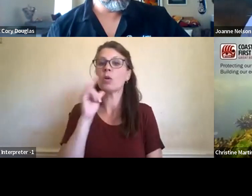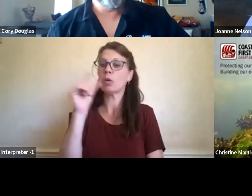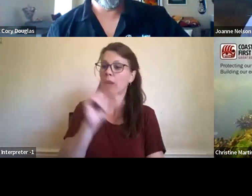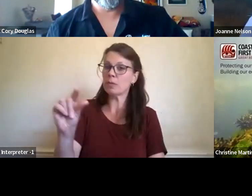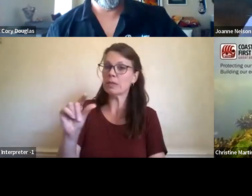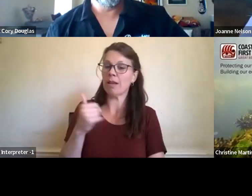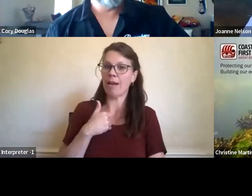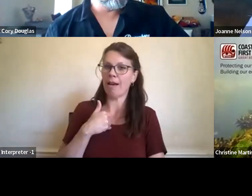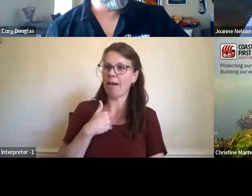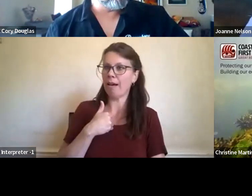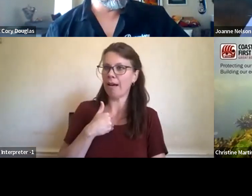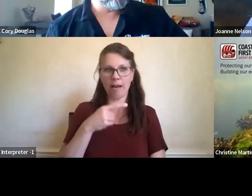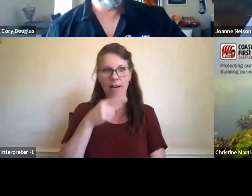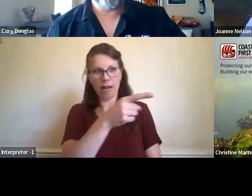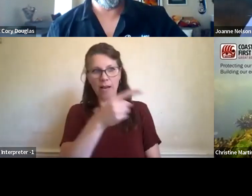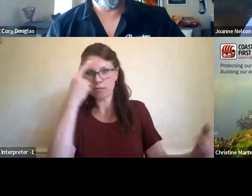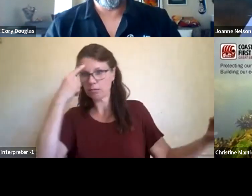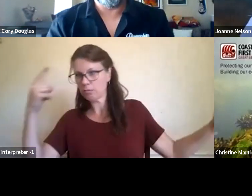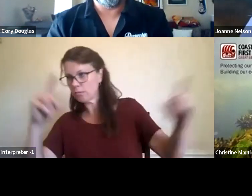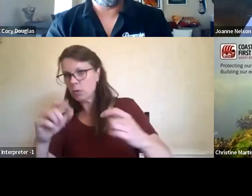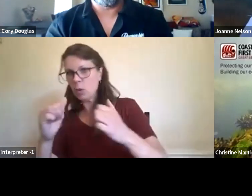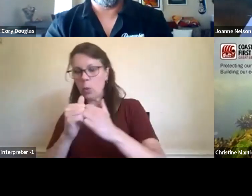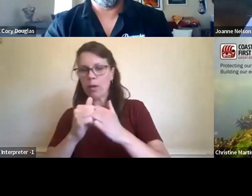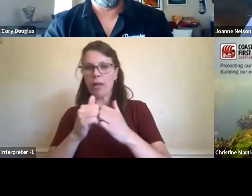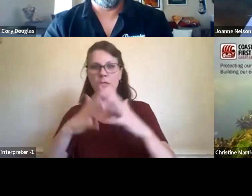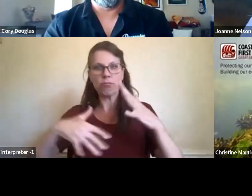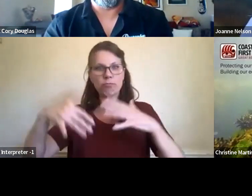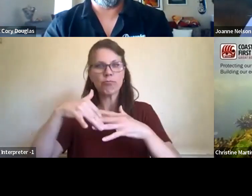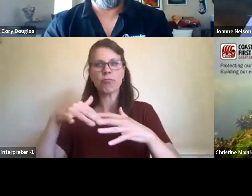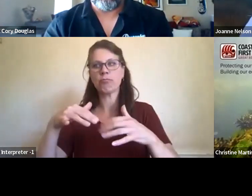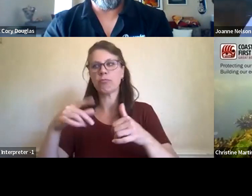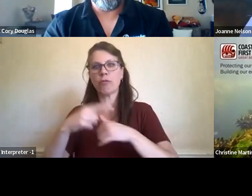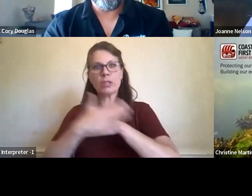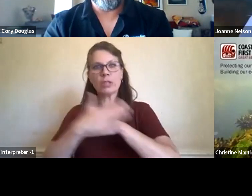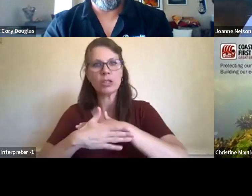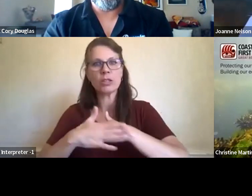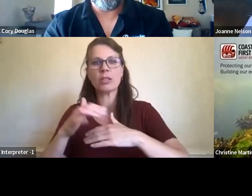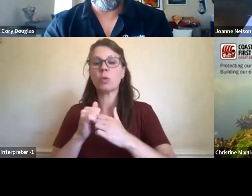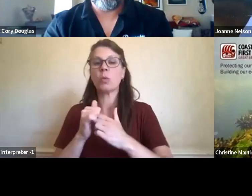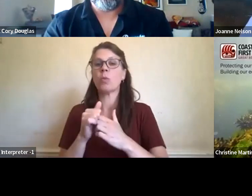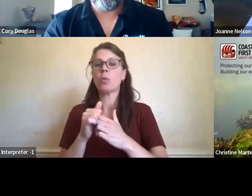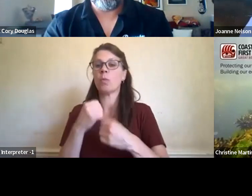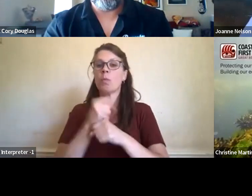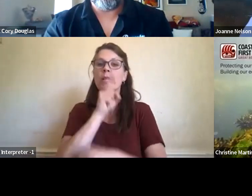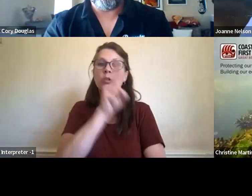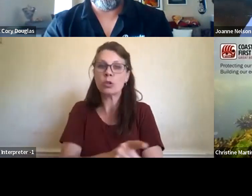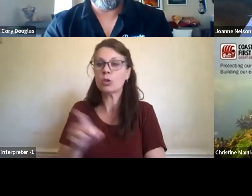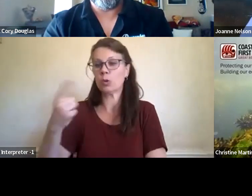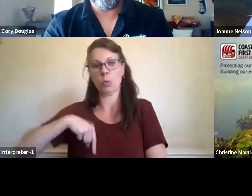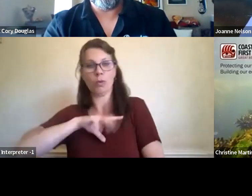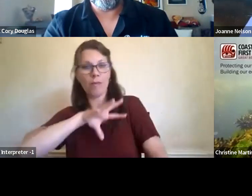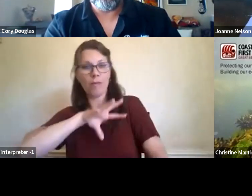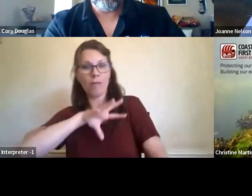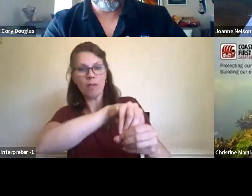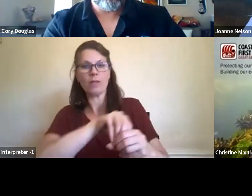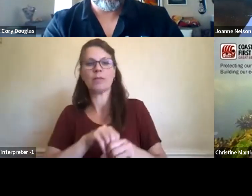with local First Nations for this co-management approach. Joanne? Yeah. And I would say, um,